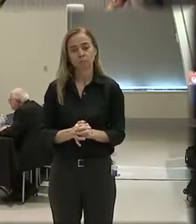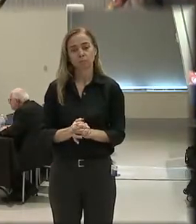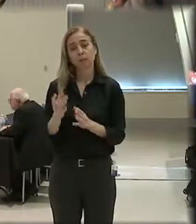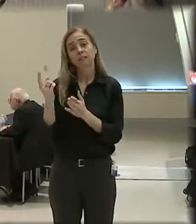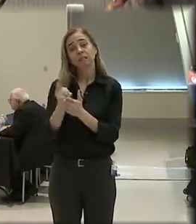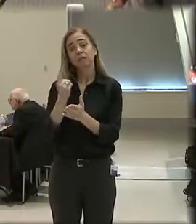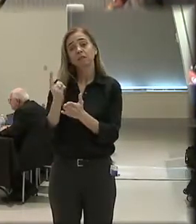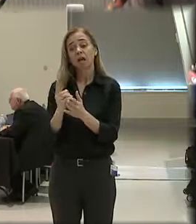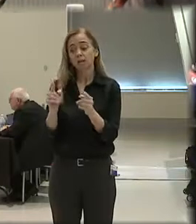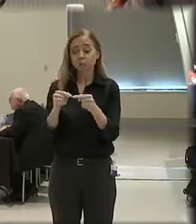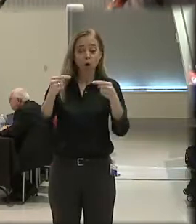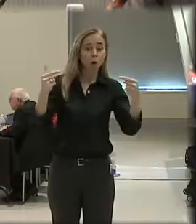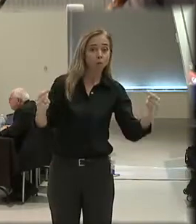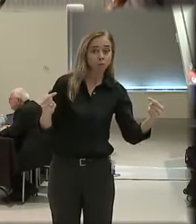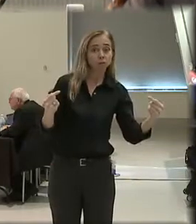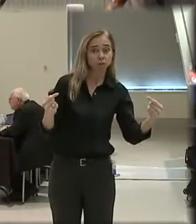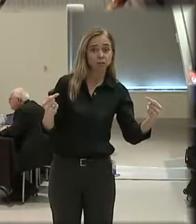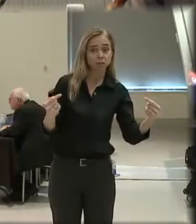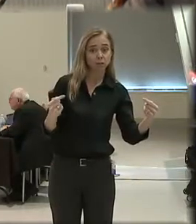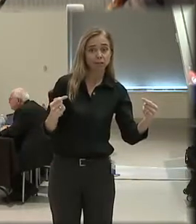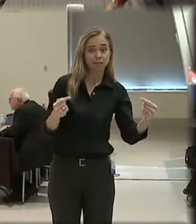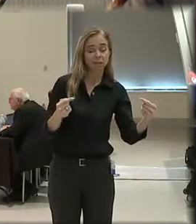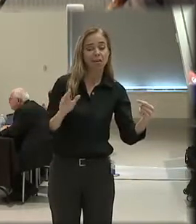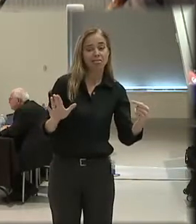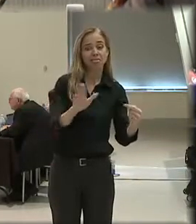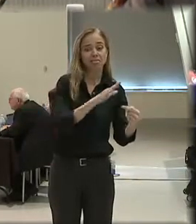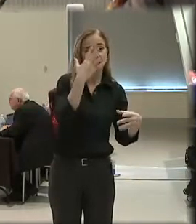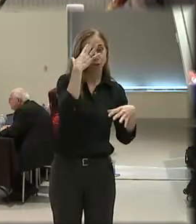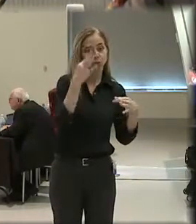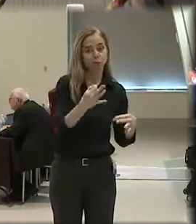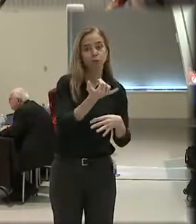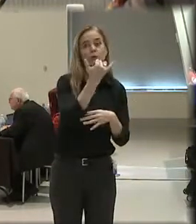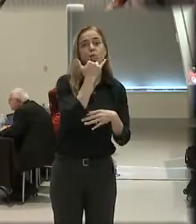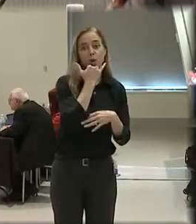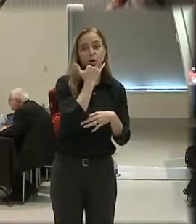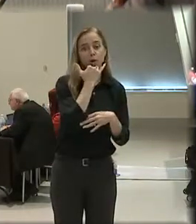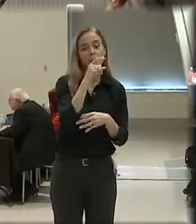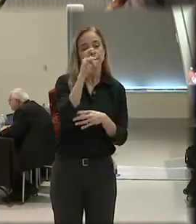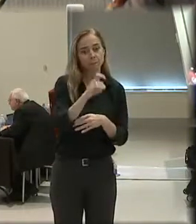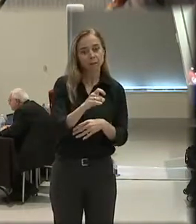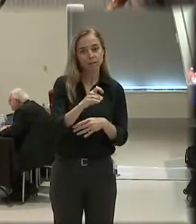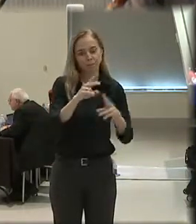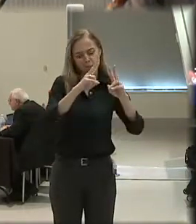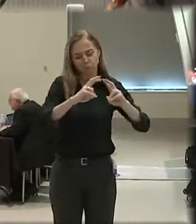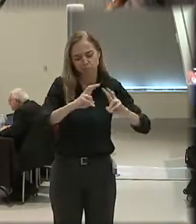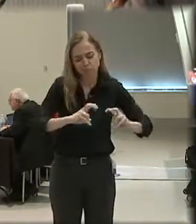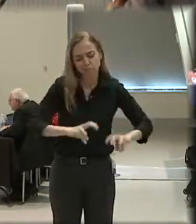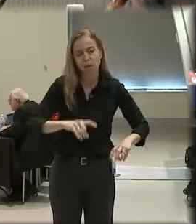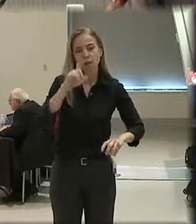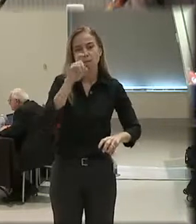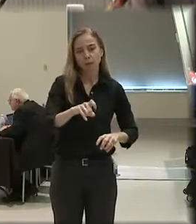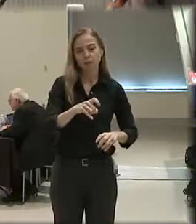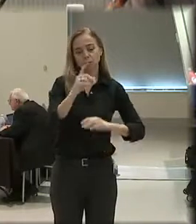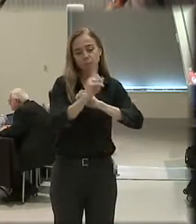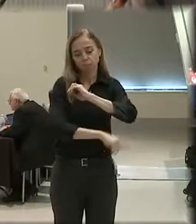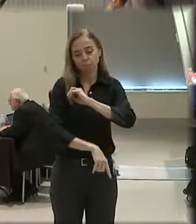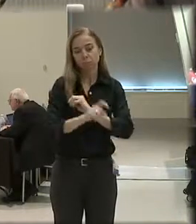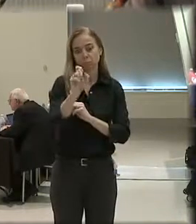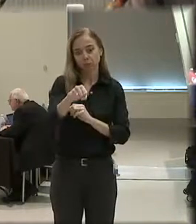Sometimes it works the other way, where their judgment is wrong, and there needs to be scrutiny, and there needs to be sanctions